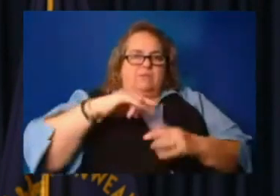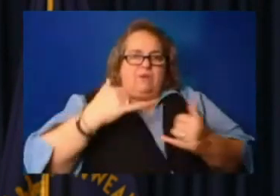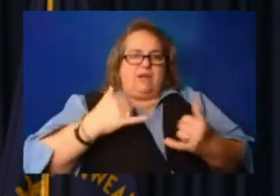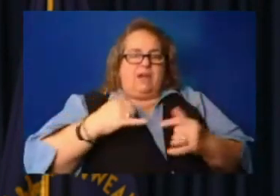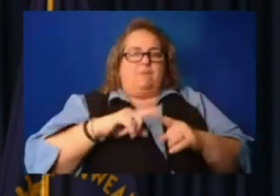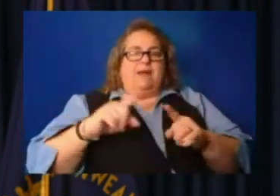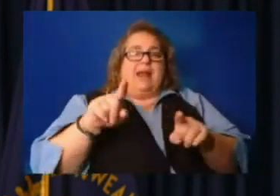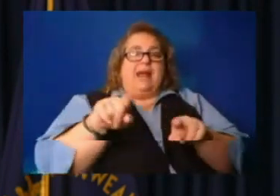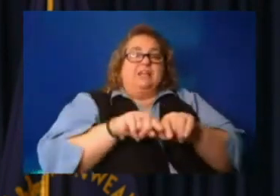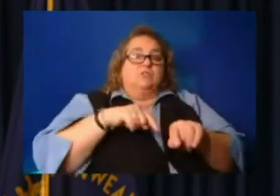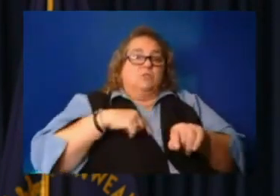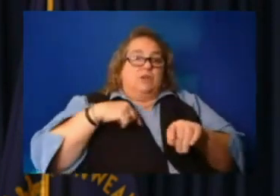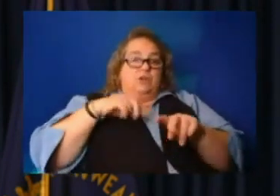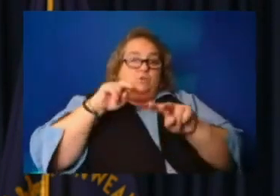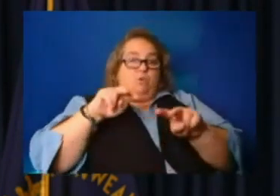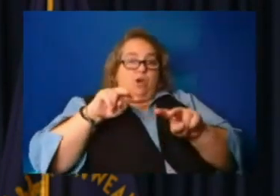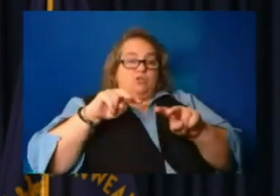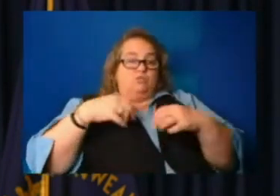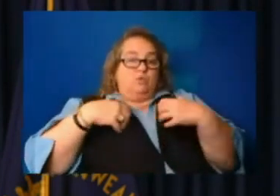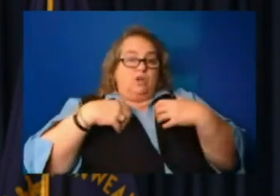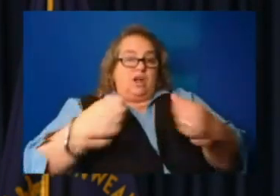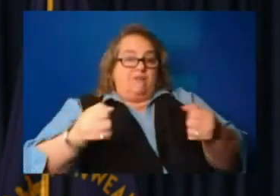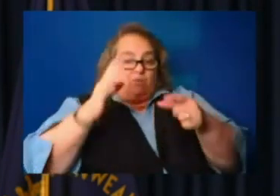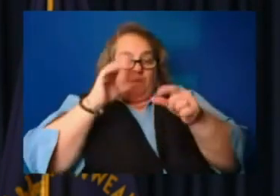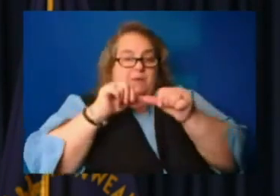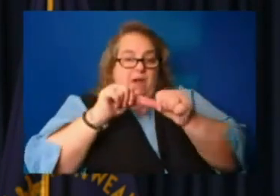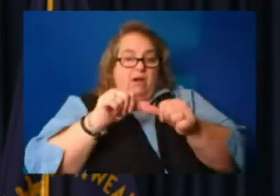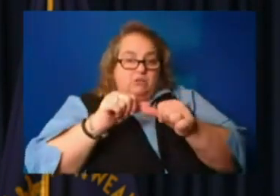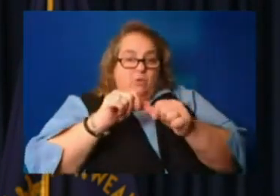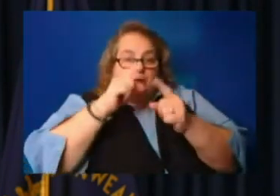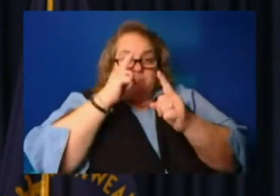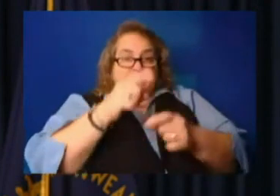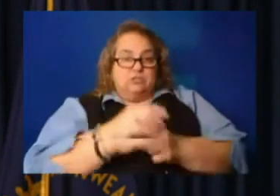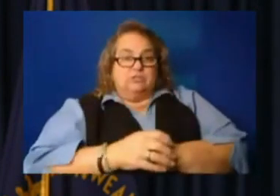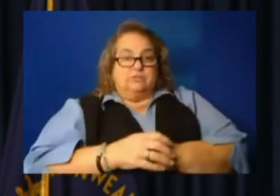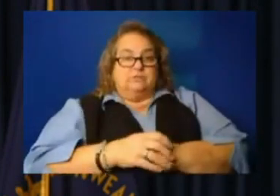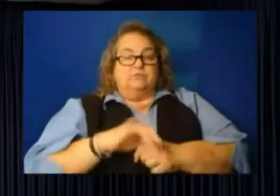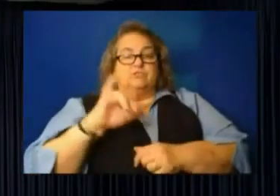uh, that'll be an ongoing mission. John Chiefs.